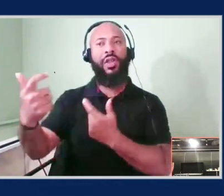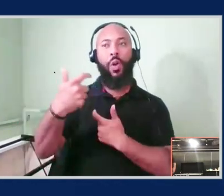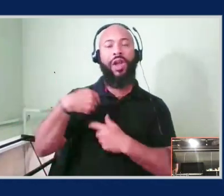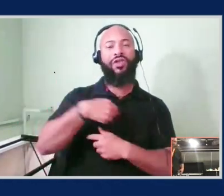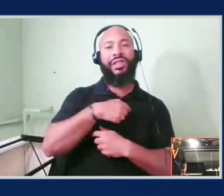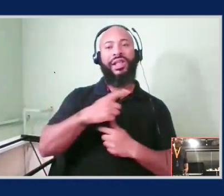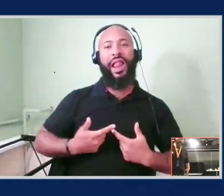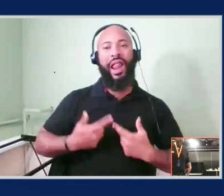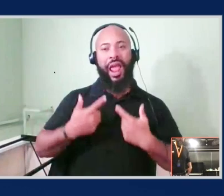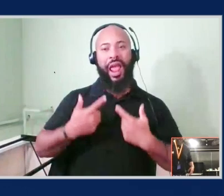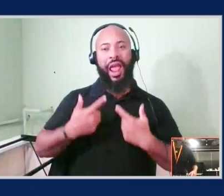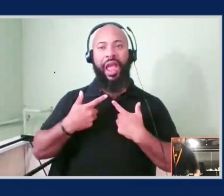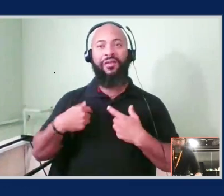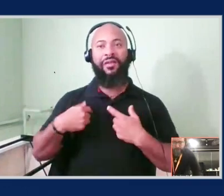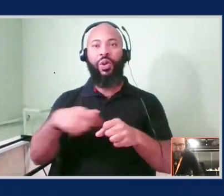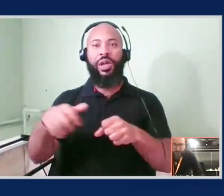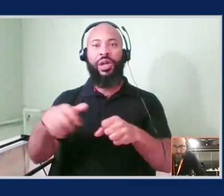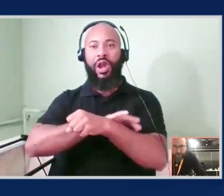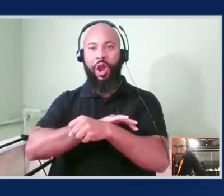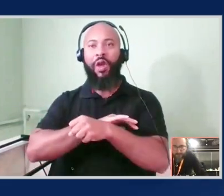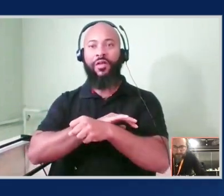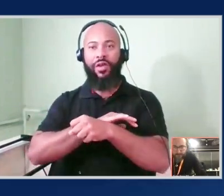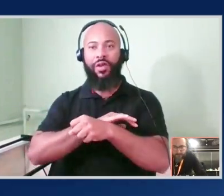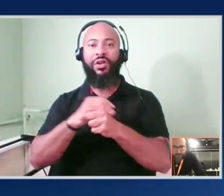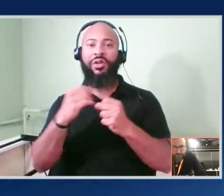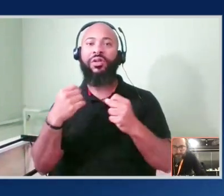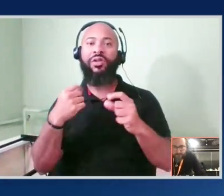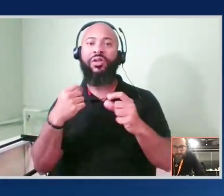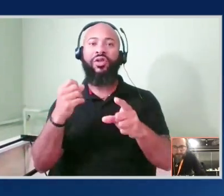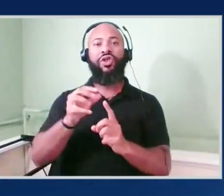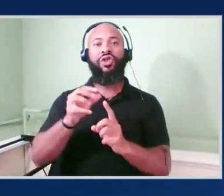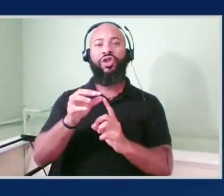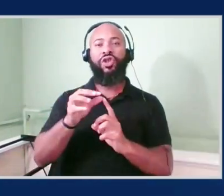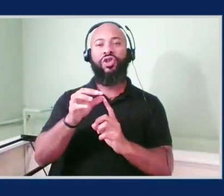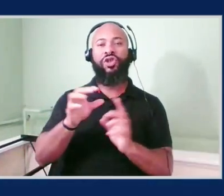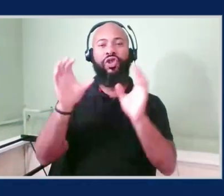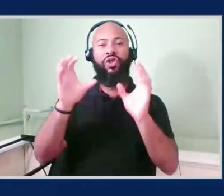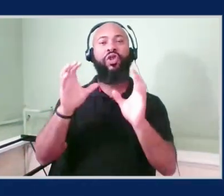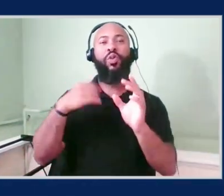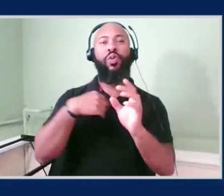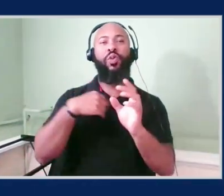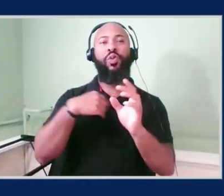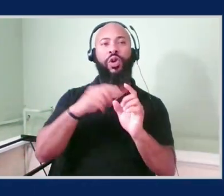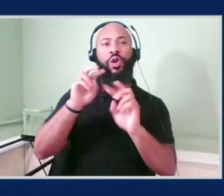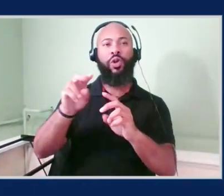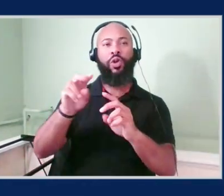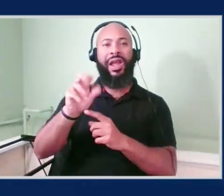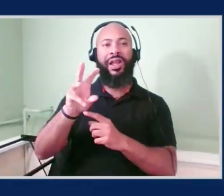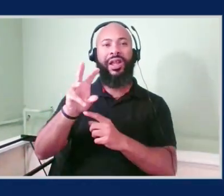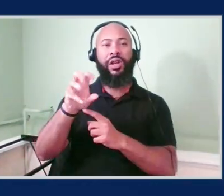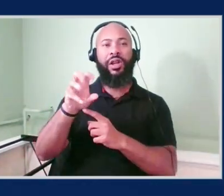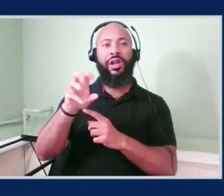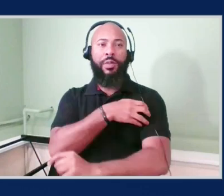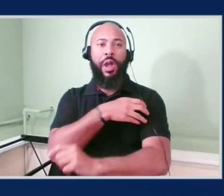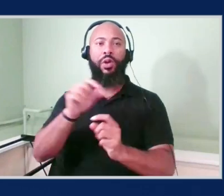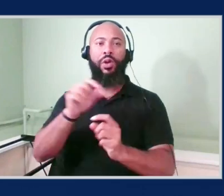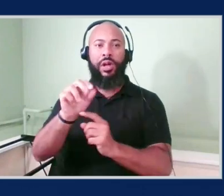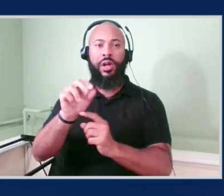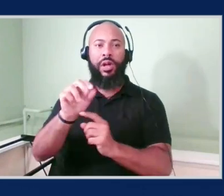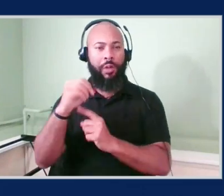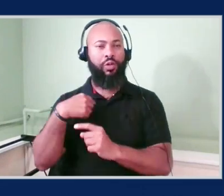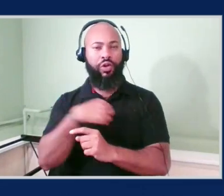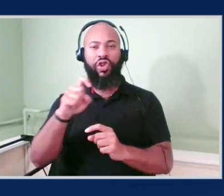of the Security Specialty Cert. So if you want to check that out, you can go to AWSPowerHour.com. We should be able to have our screen up here pretty soon. Yep.